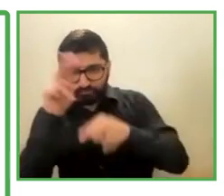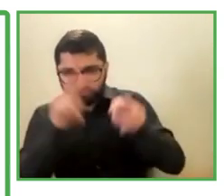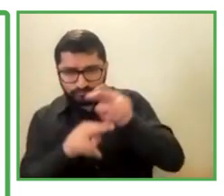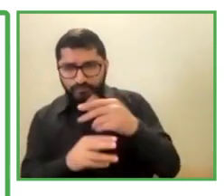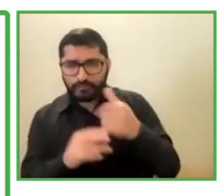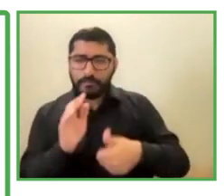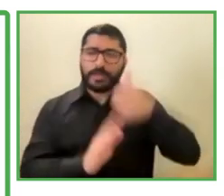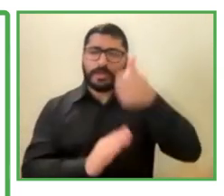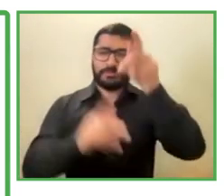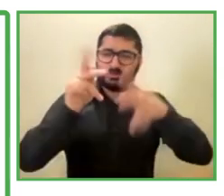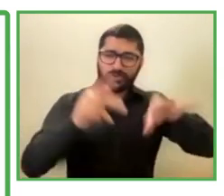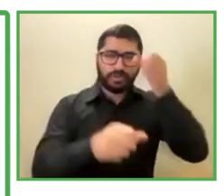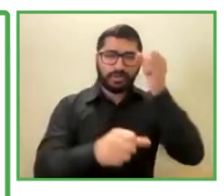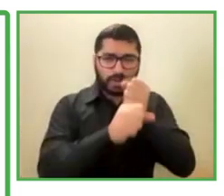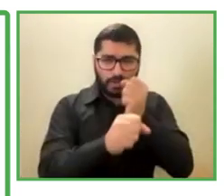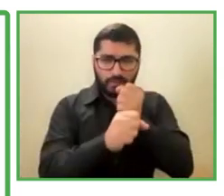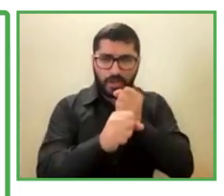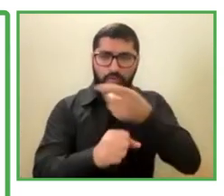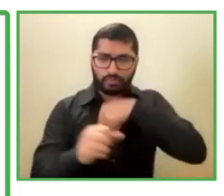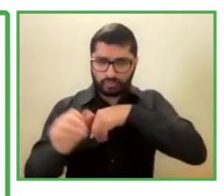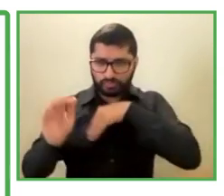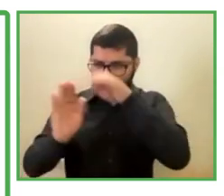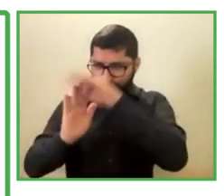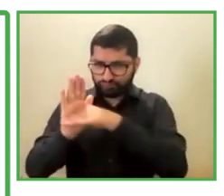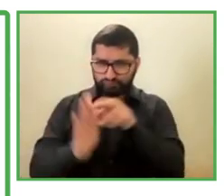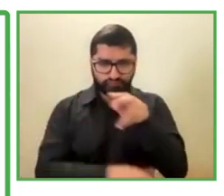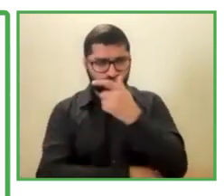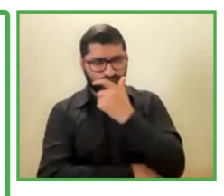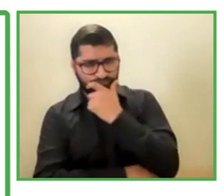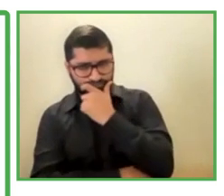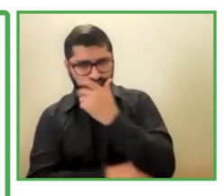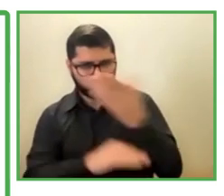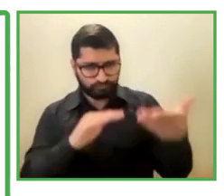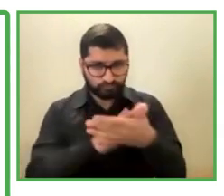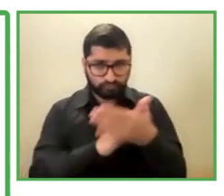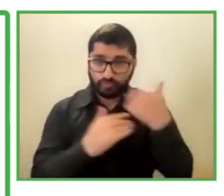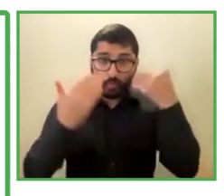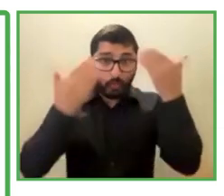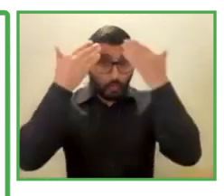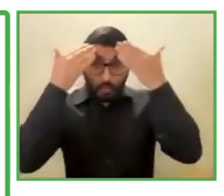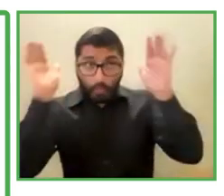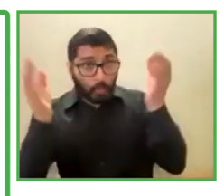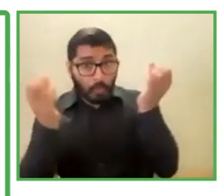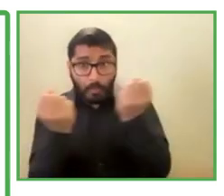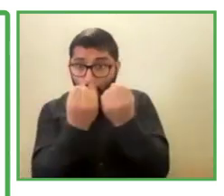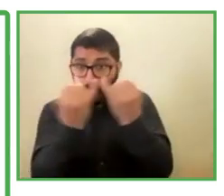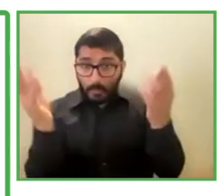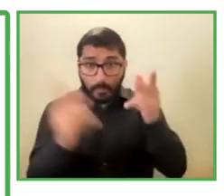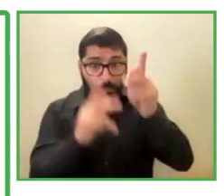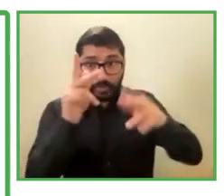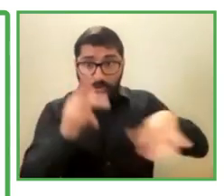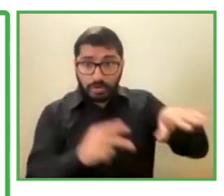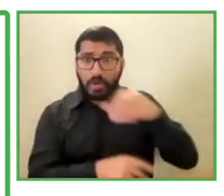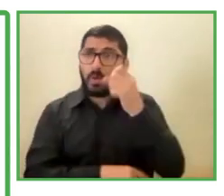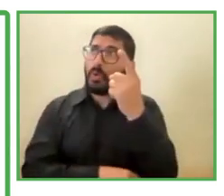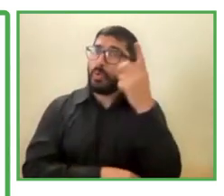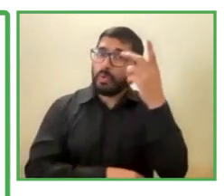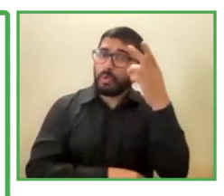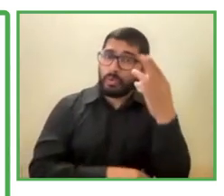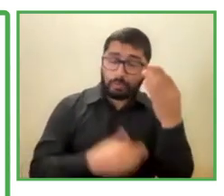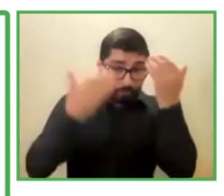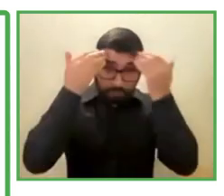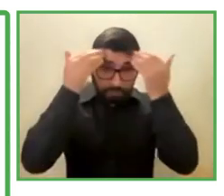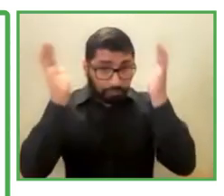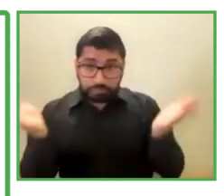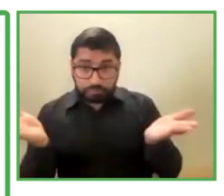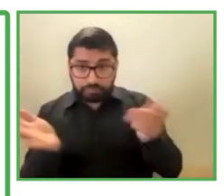our prospects, didn't know how to count or to read or write, even if they